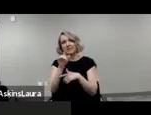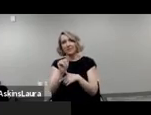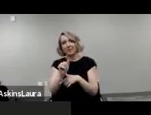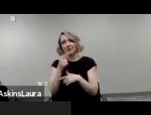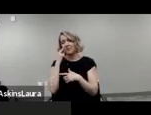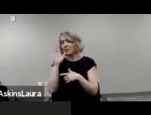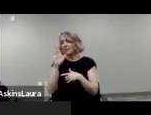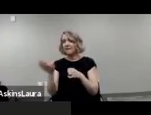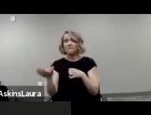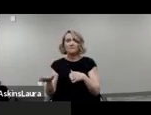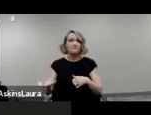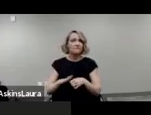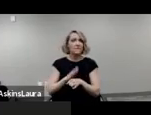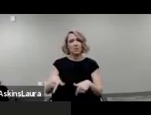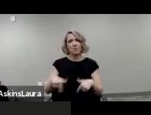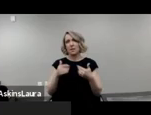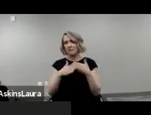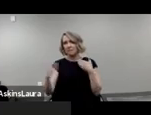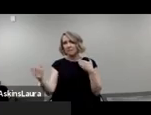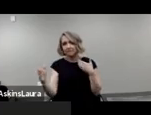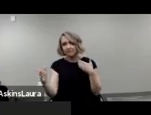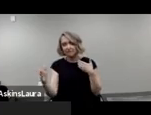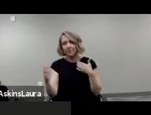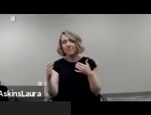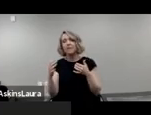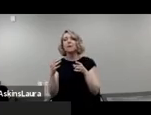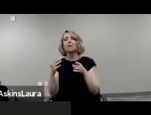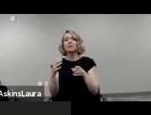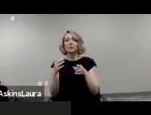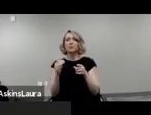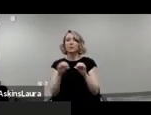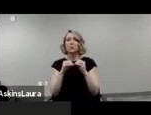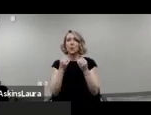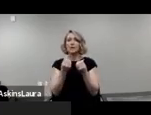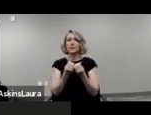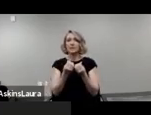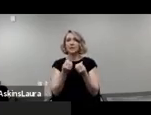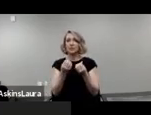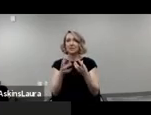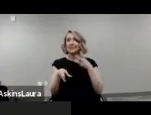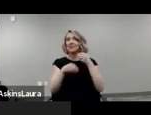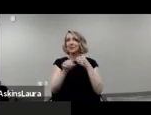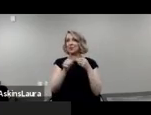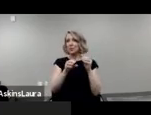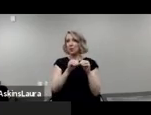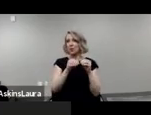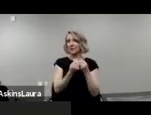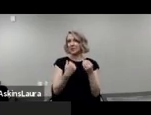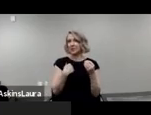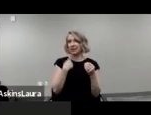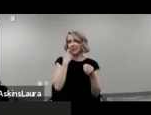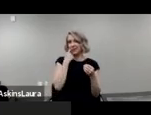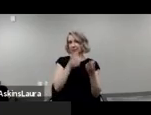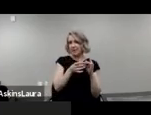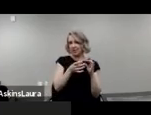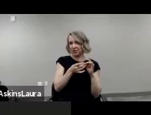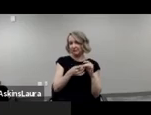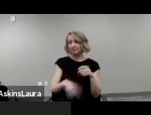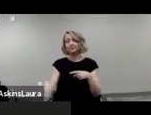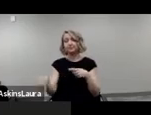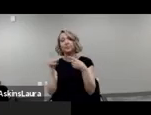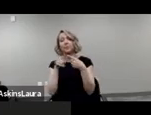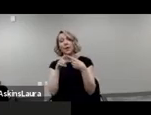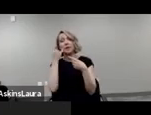in addition to the local disability organizations that I've also encouraged you to partner with. One, when creating